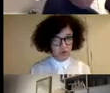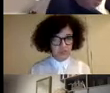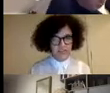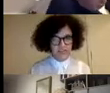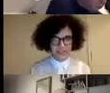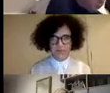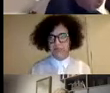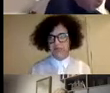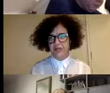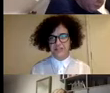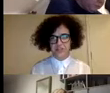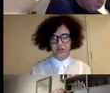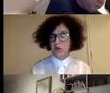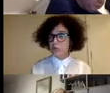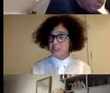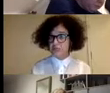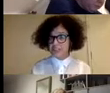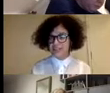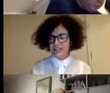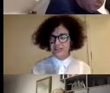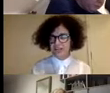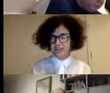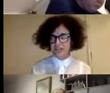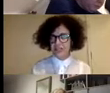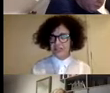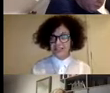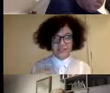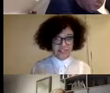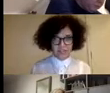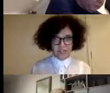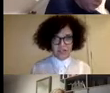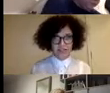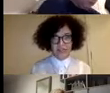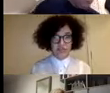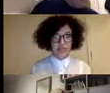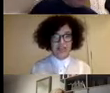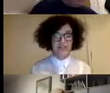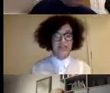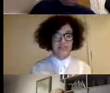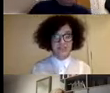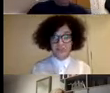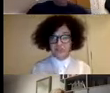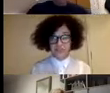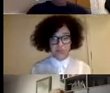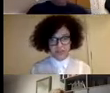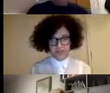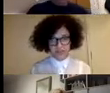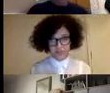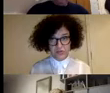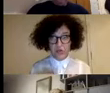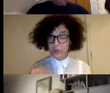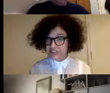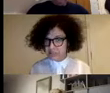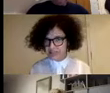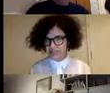But not only disabled population, we need to take into account intersectionality. So you can have indigenous populations